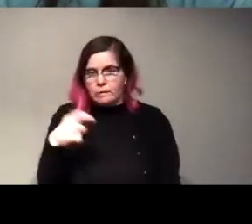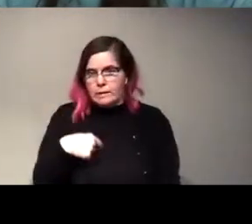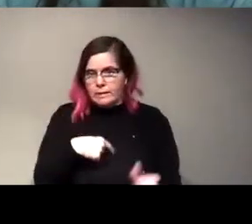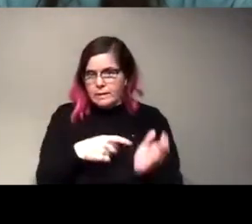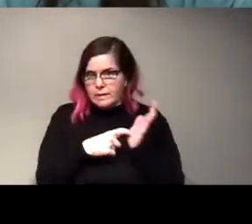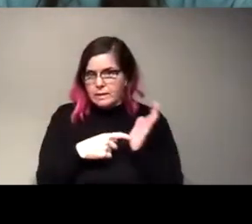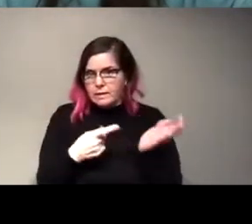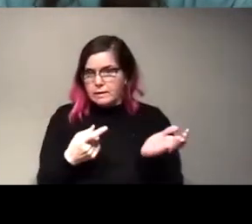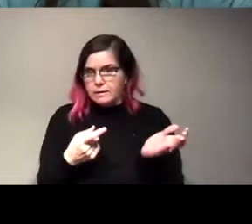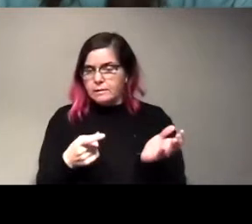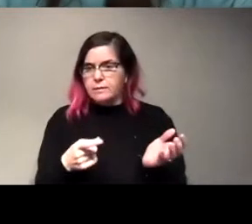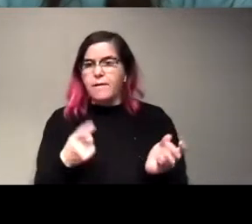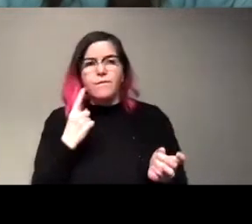need that.